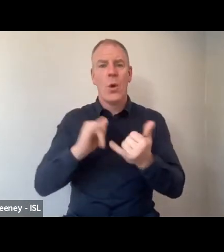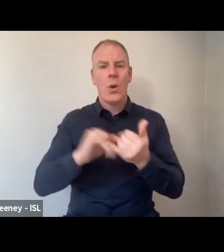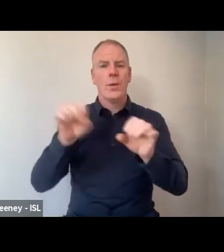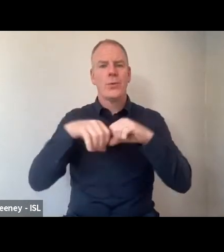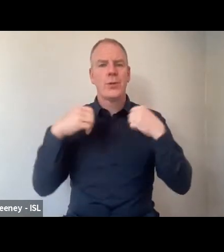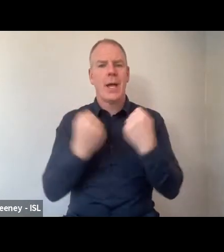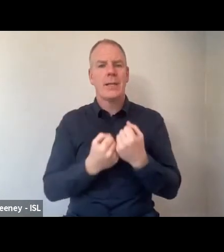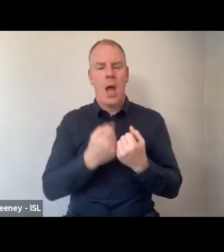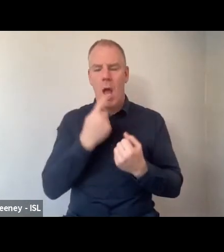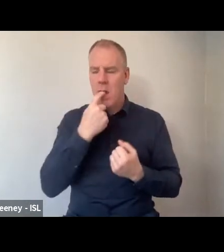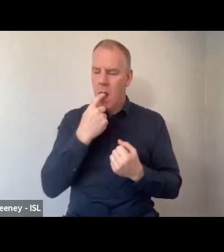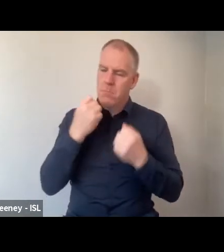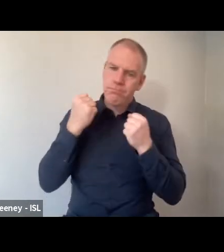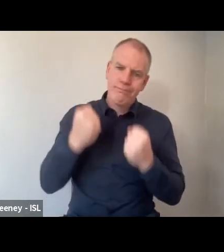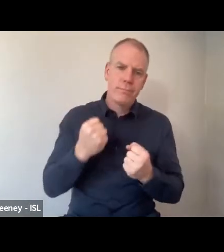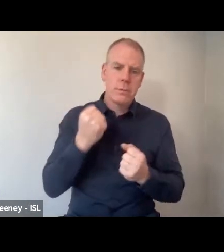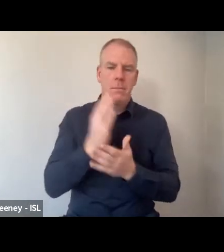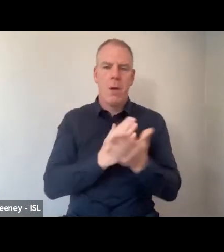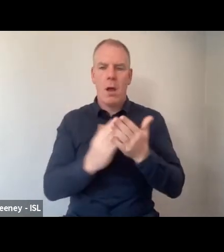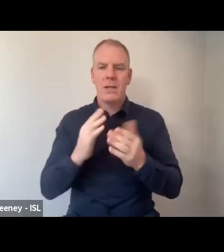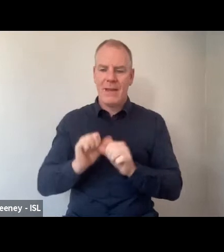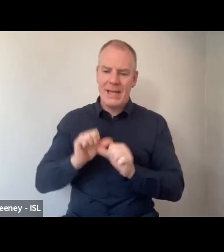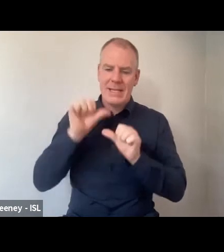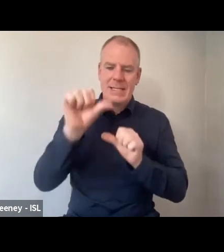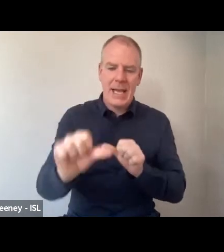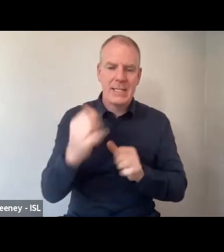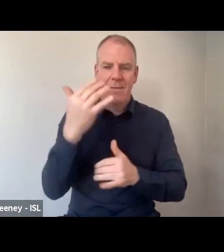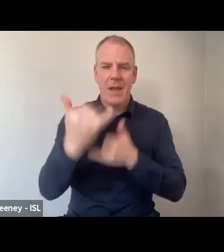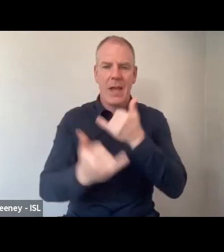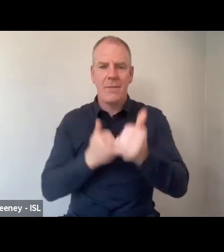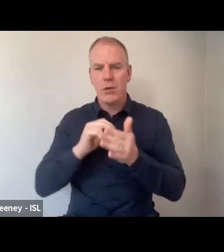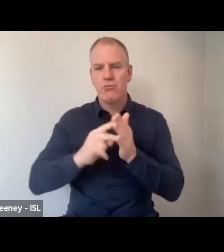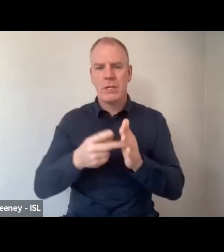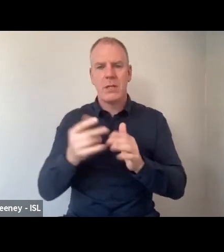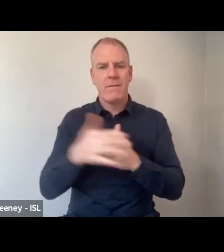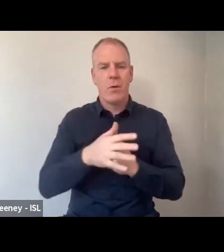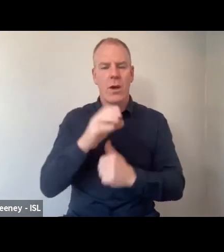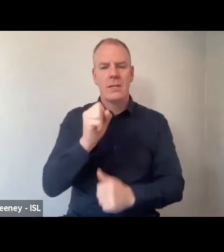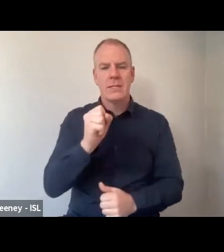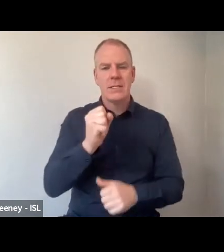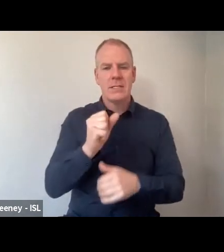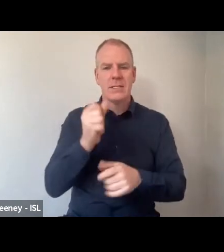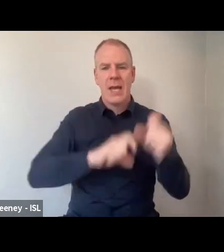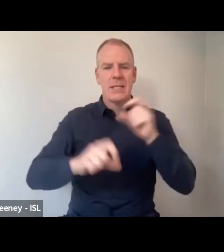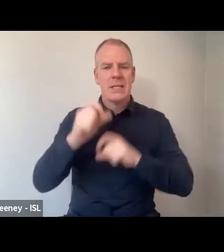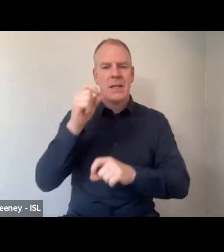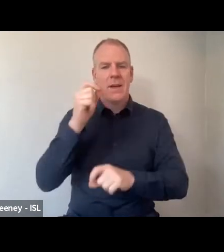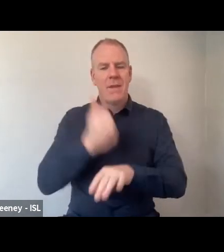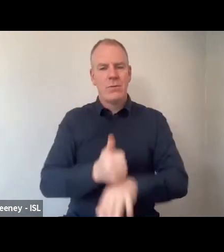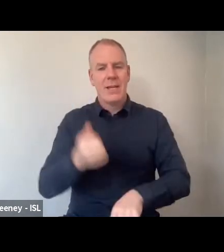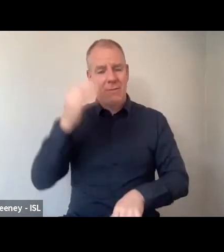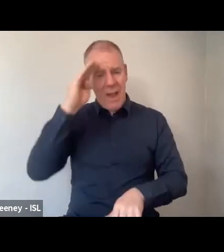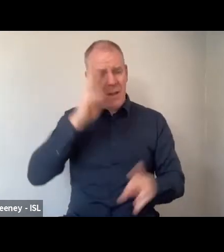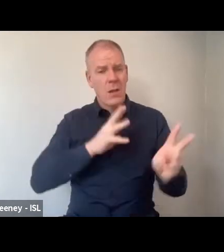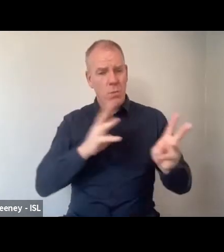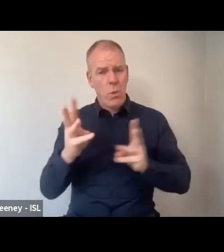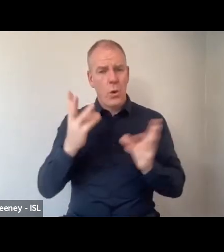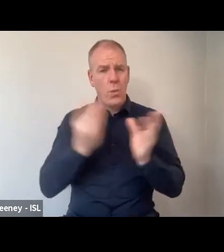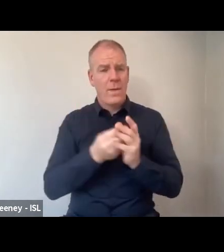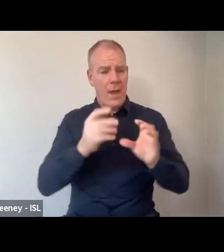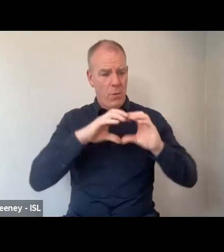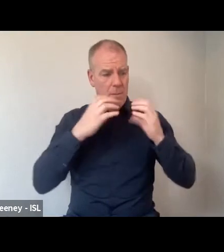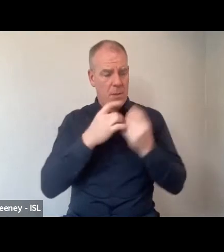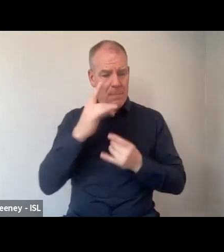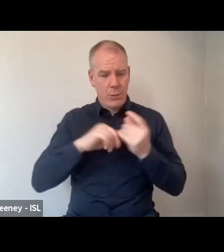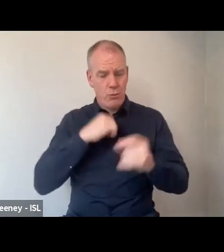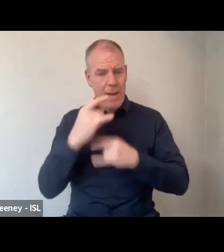That's so much a part of our next five year strategy in Science Foundation Ireland. And we'll be working with our community to try and enable and support